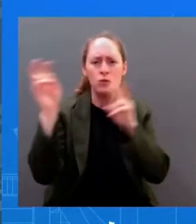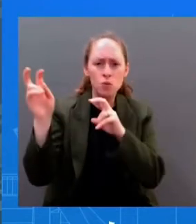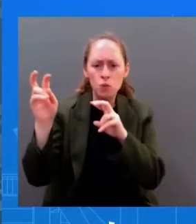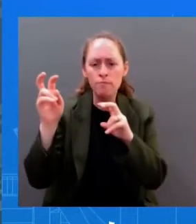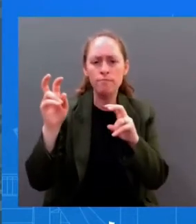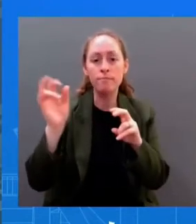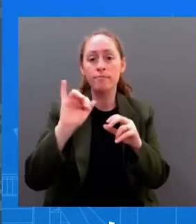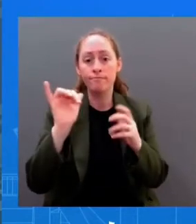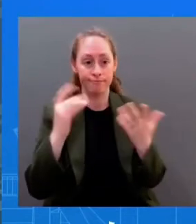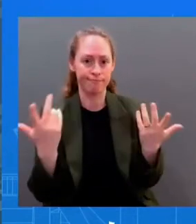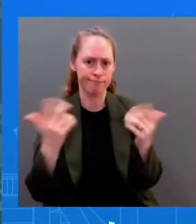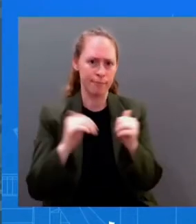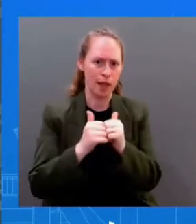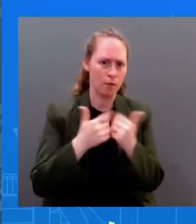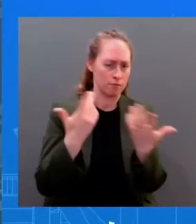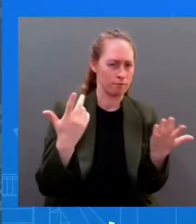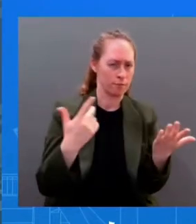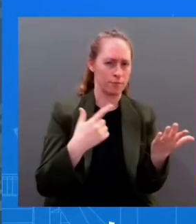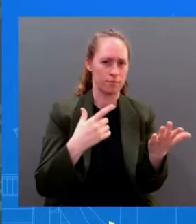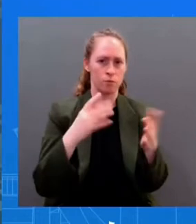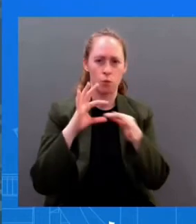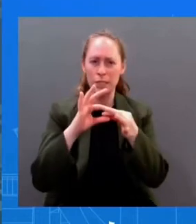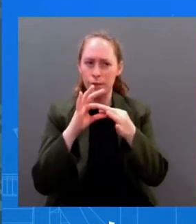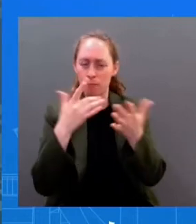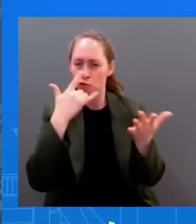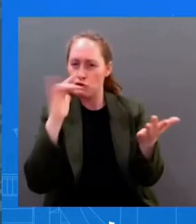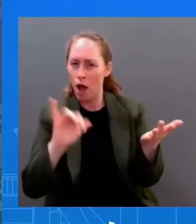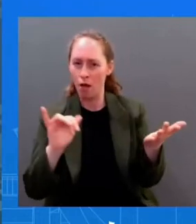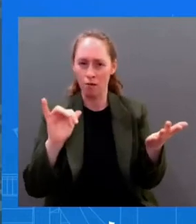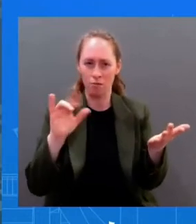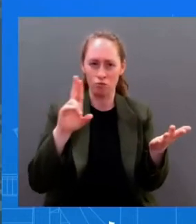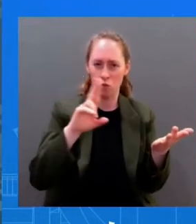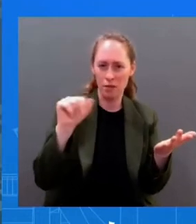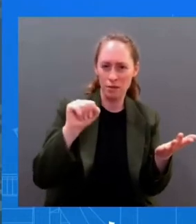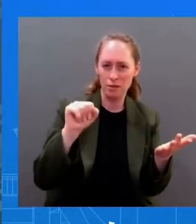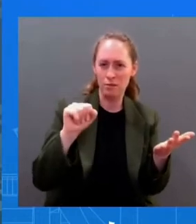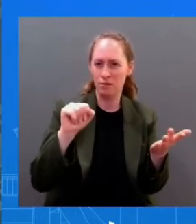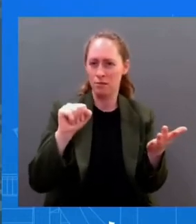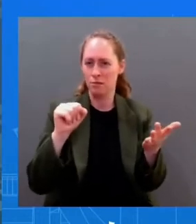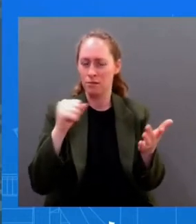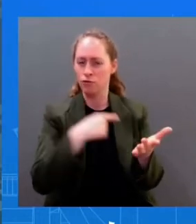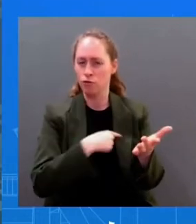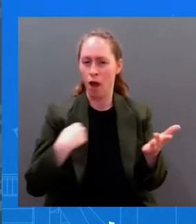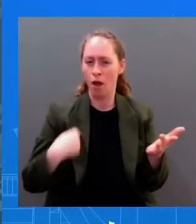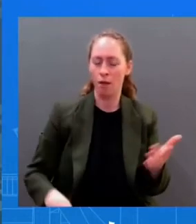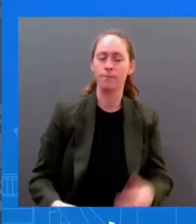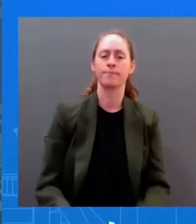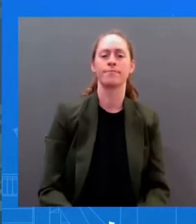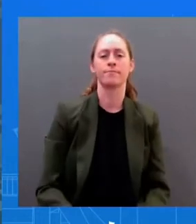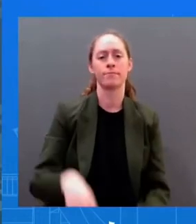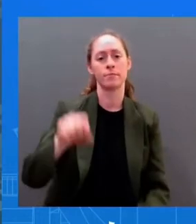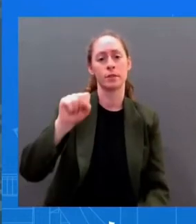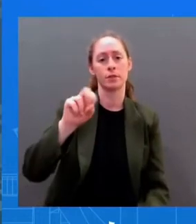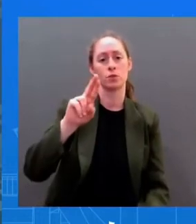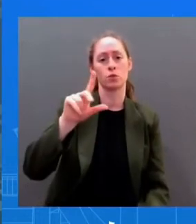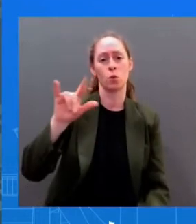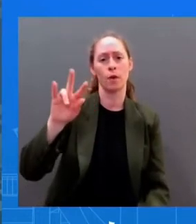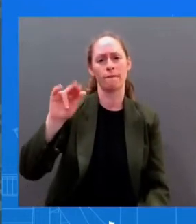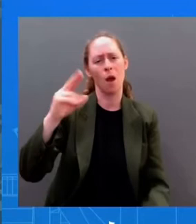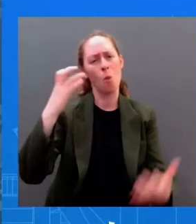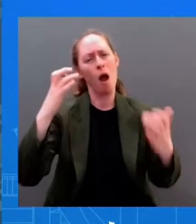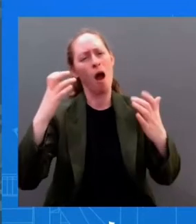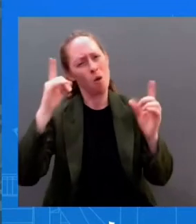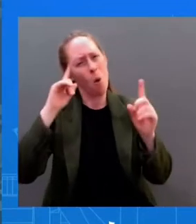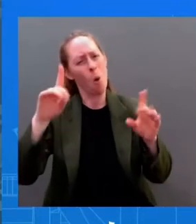Sullivan understood the importance of maintaining open lines of communication to manage competition between our two countries. To your